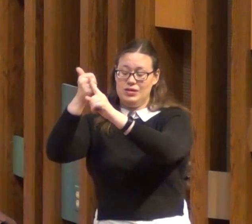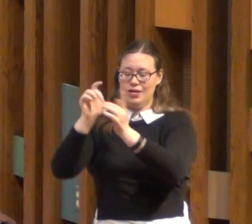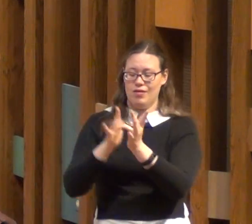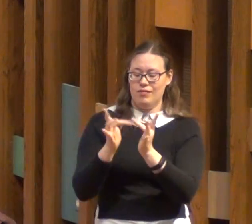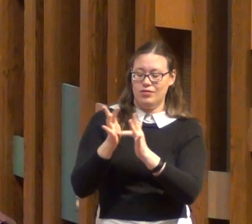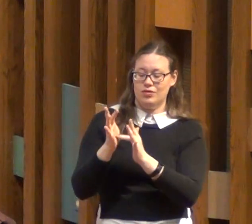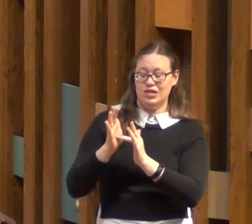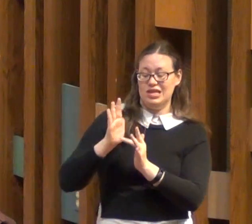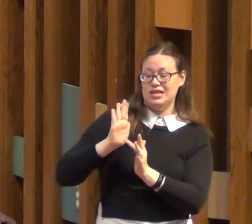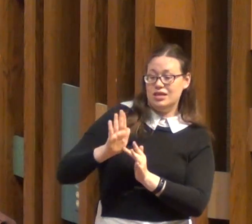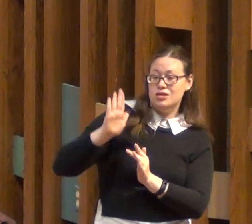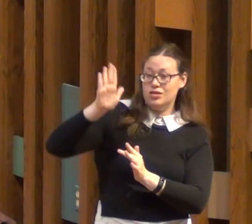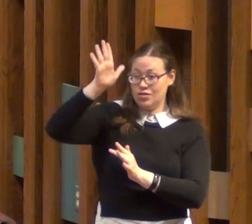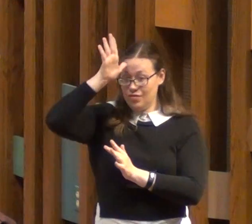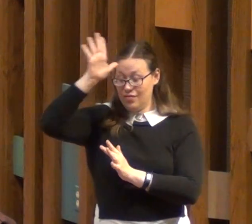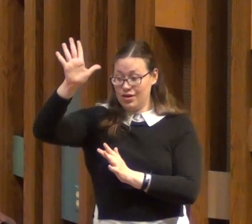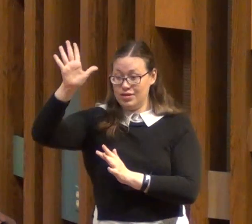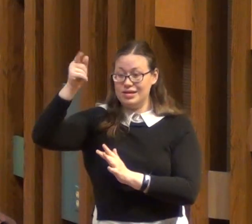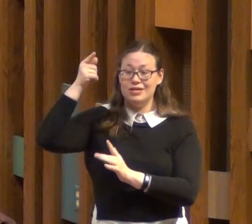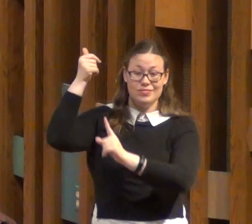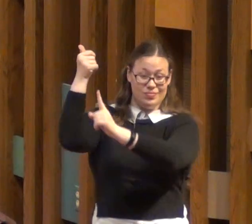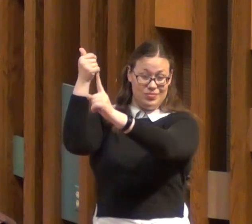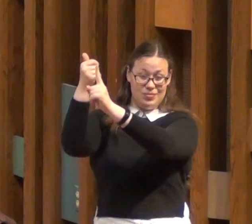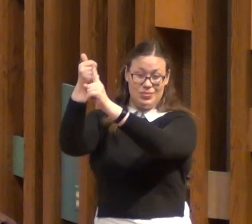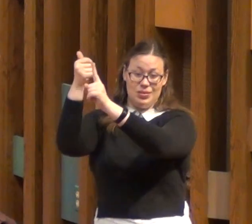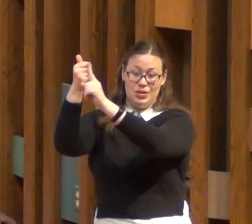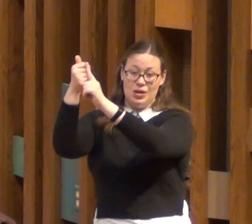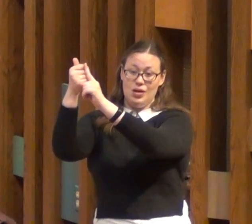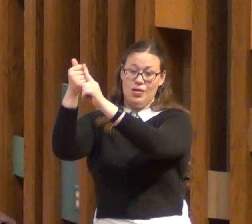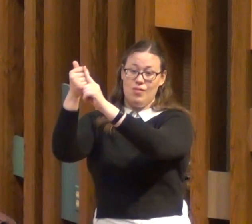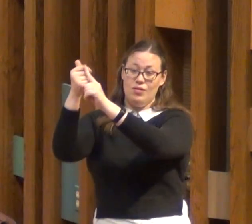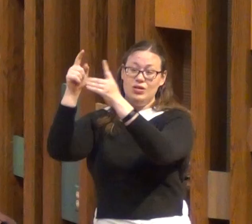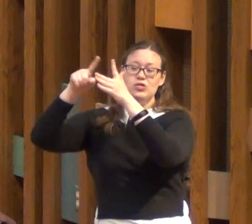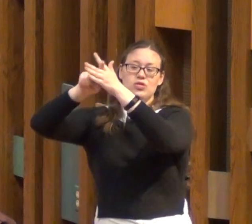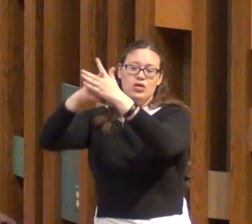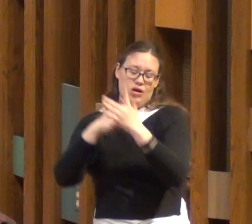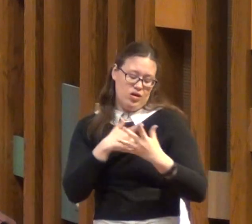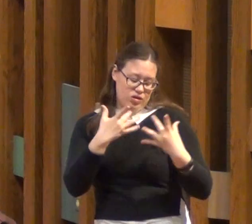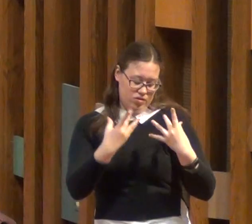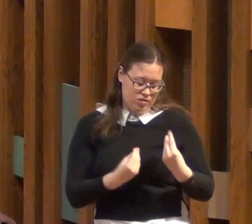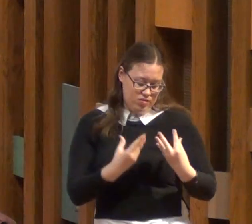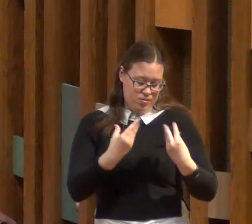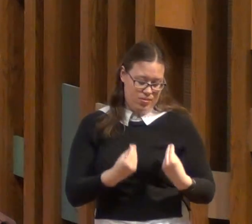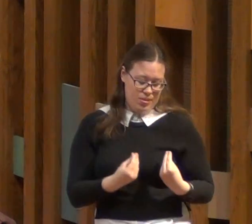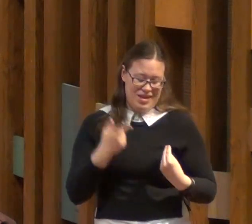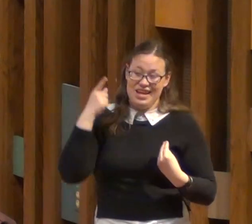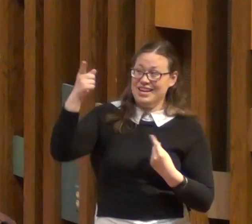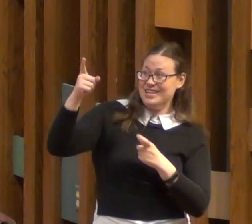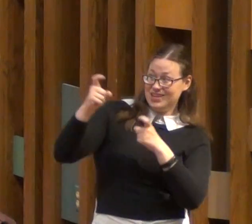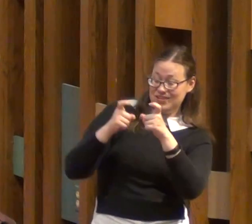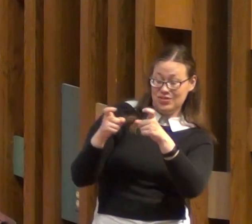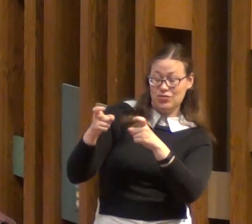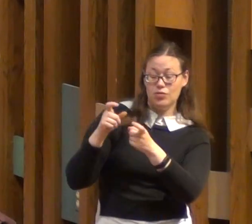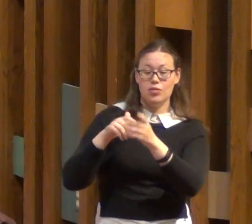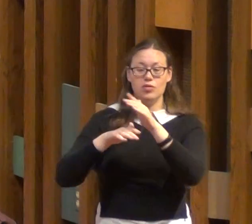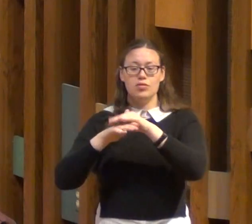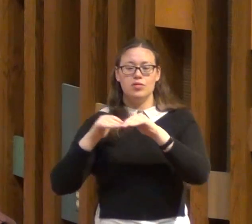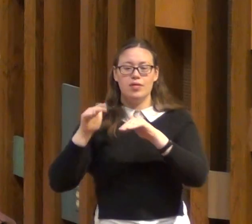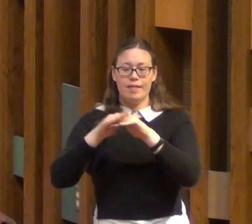Jesus Christ, the Father of compassion and the God of all comfort,